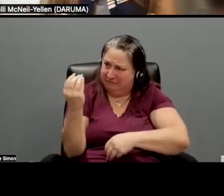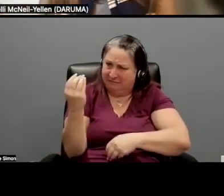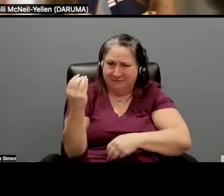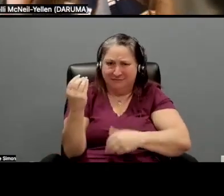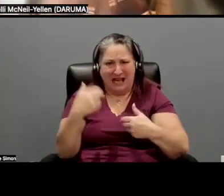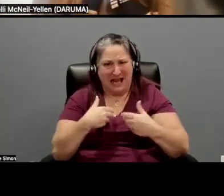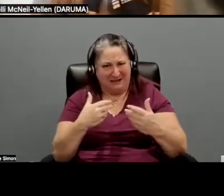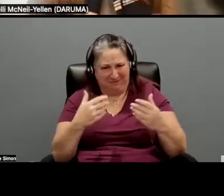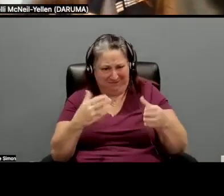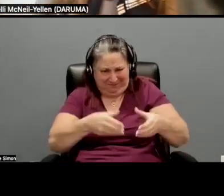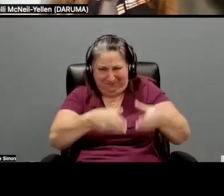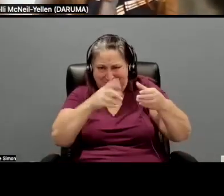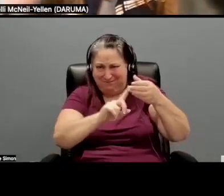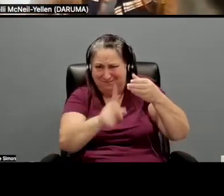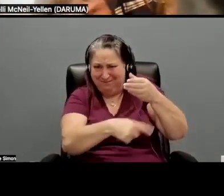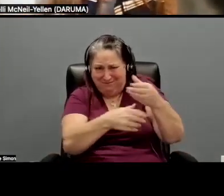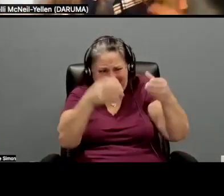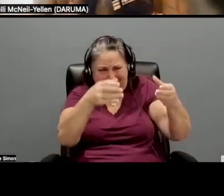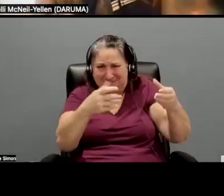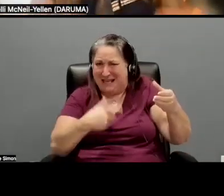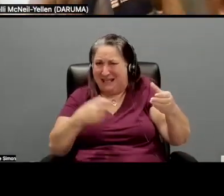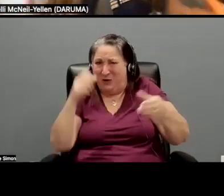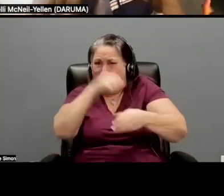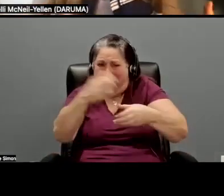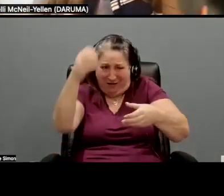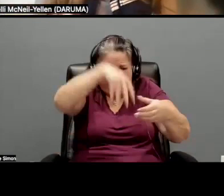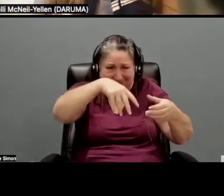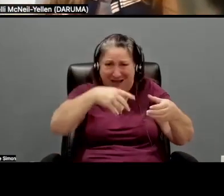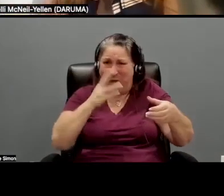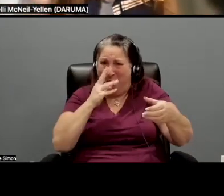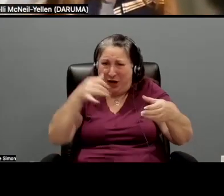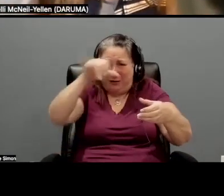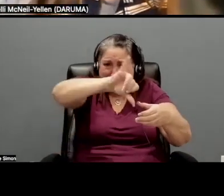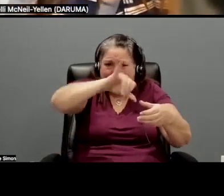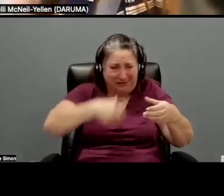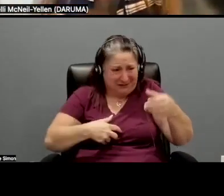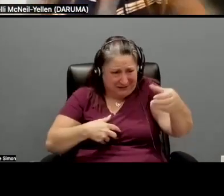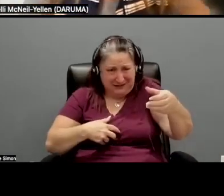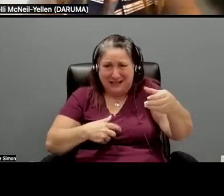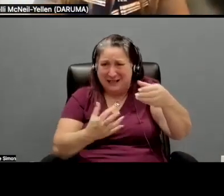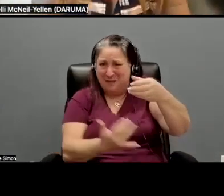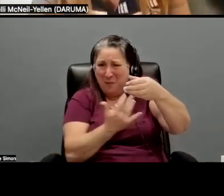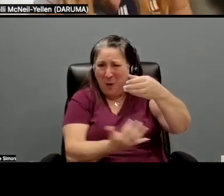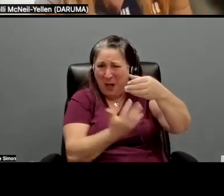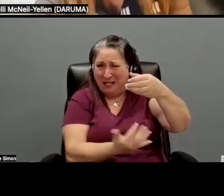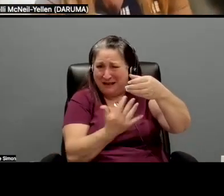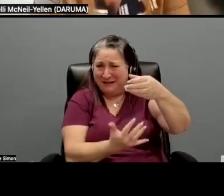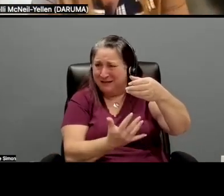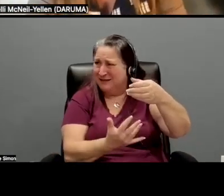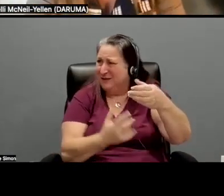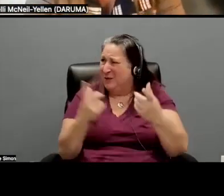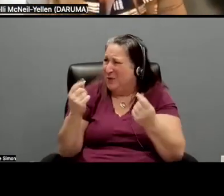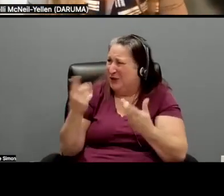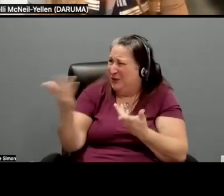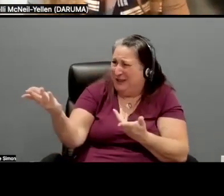pail. So he puts the rock in there and he gets water from the river and he starts boiling this, this, this rock in this, in this bucket. And people are like, what are you doing? What